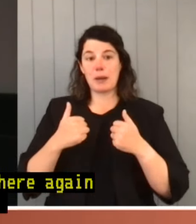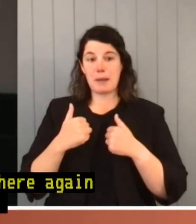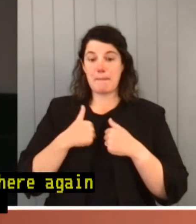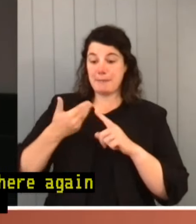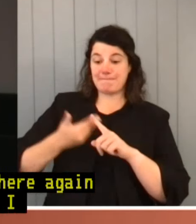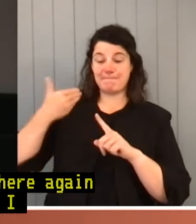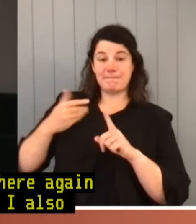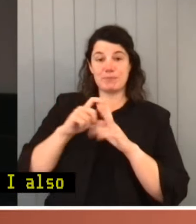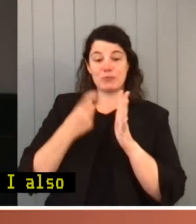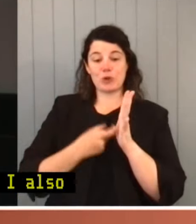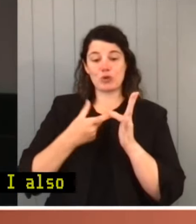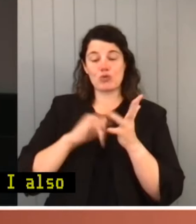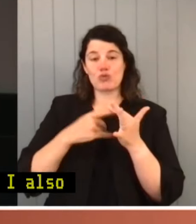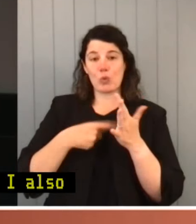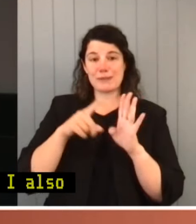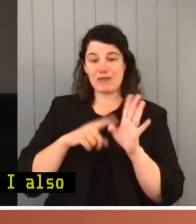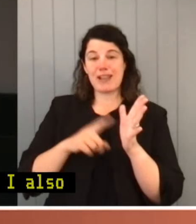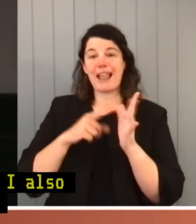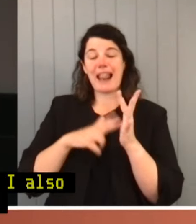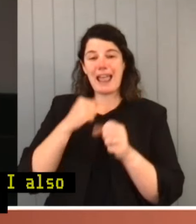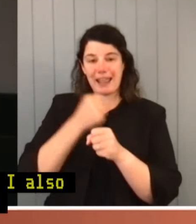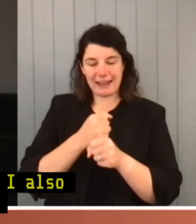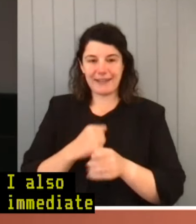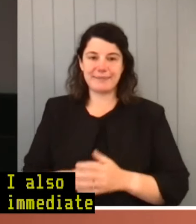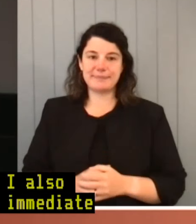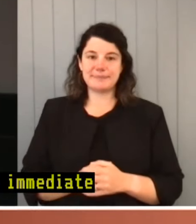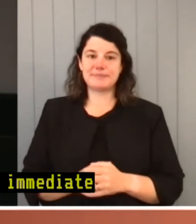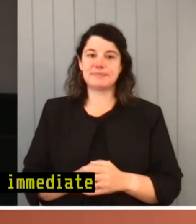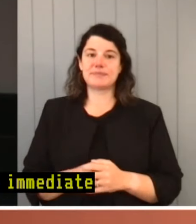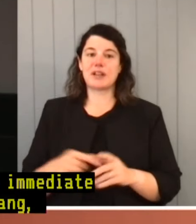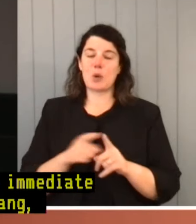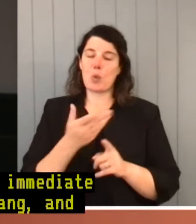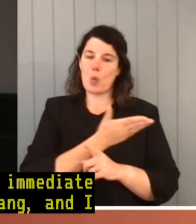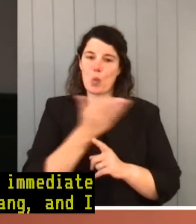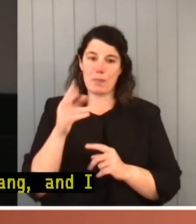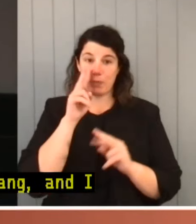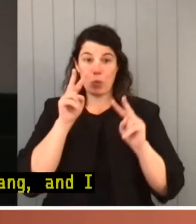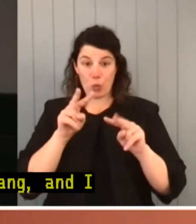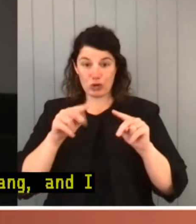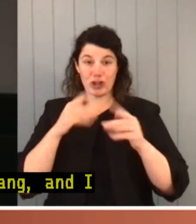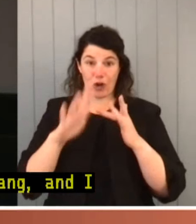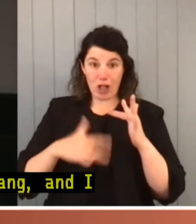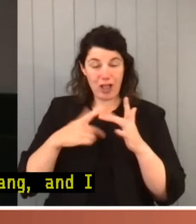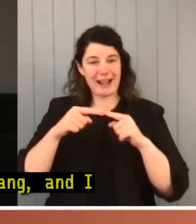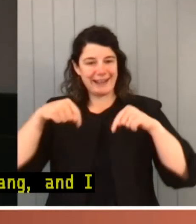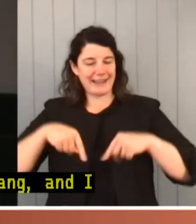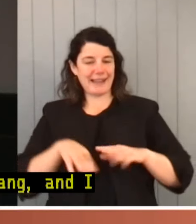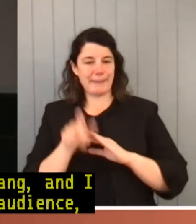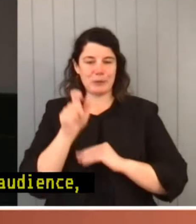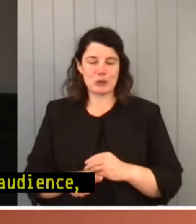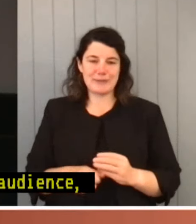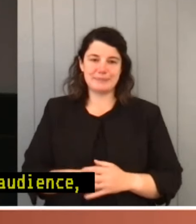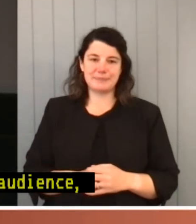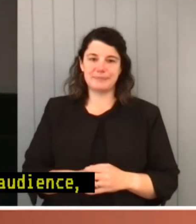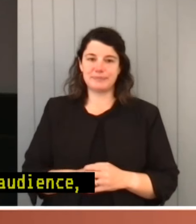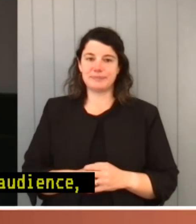Rosemary Lang, and I welcome all of you in our audience in person and online. Today's lecture is being